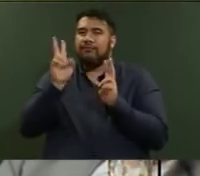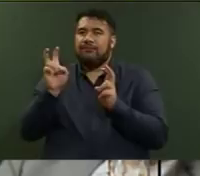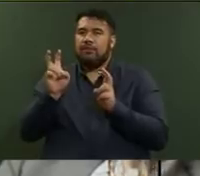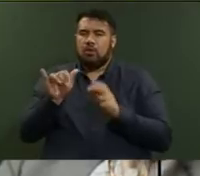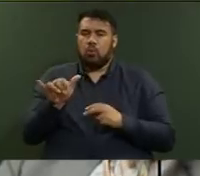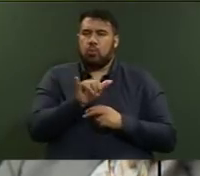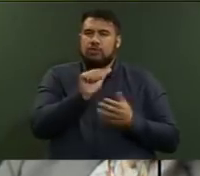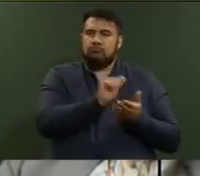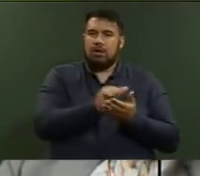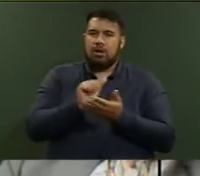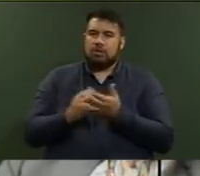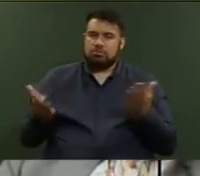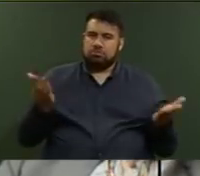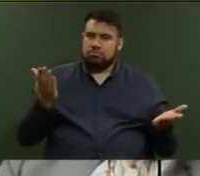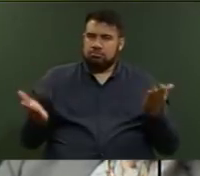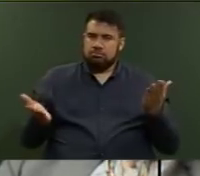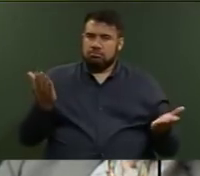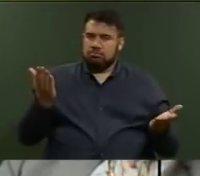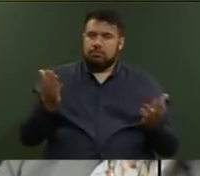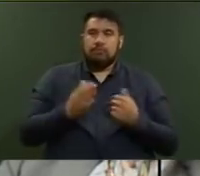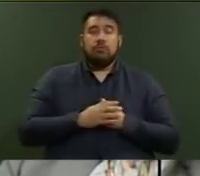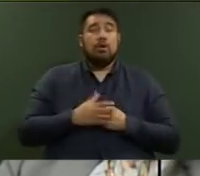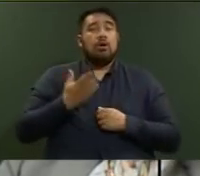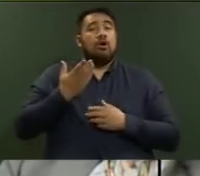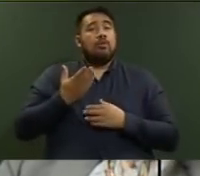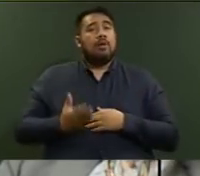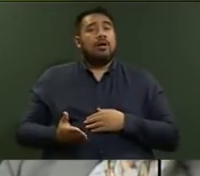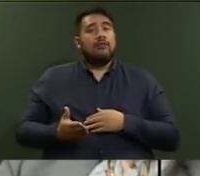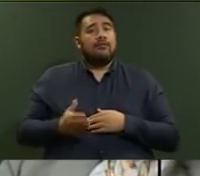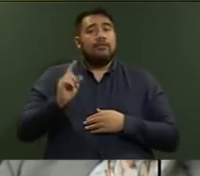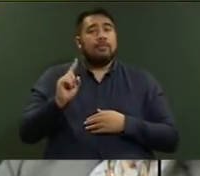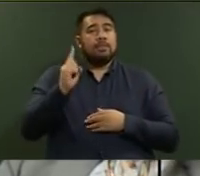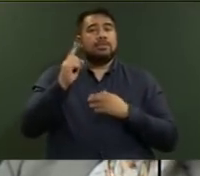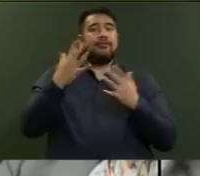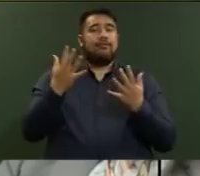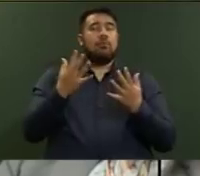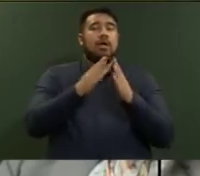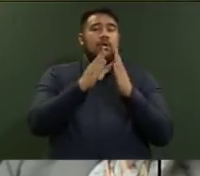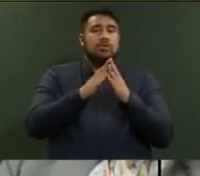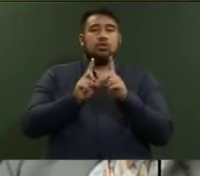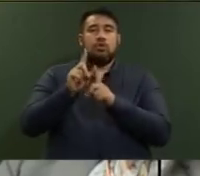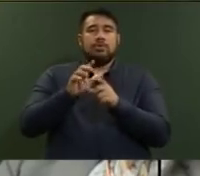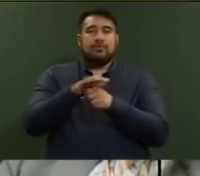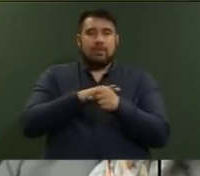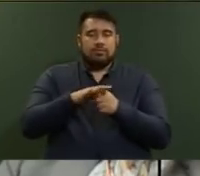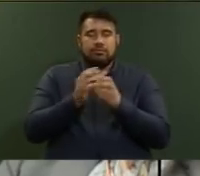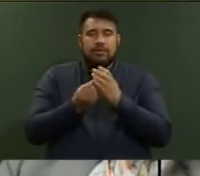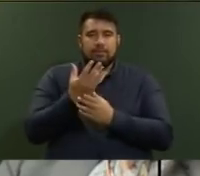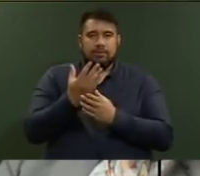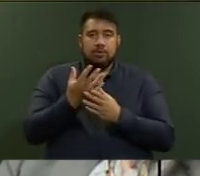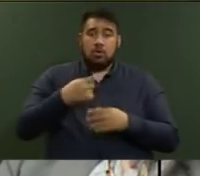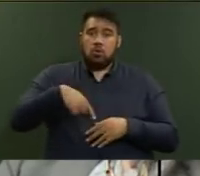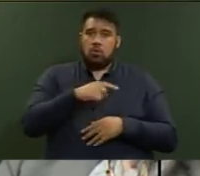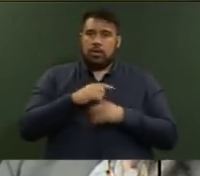Mr Speaker, on behalf of the Minister for Housing and Urban Development, we are committed to building affordable homes.